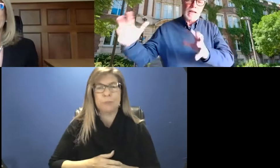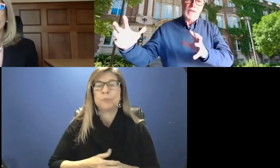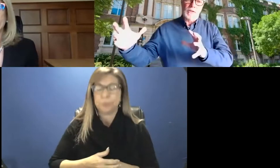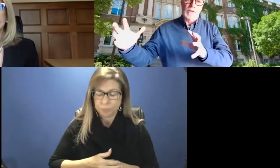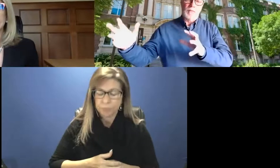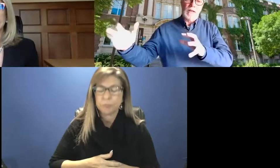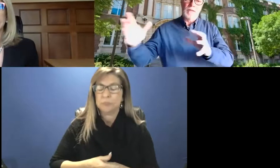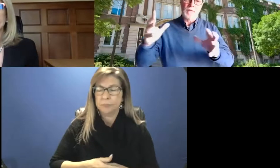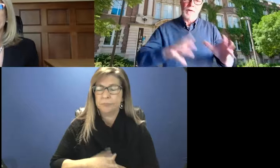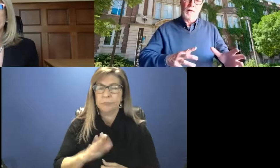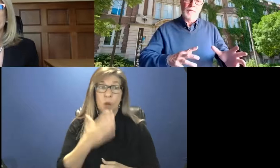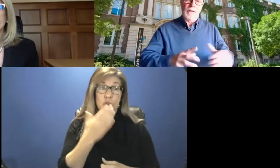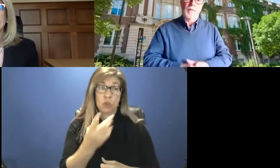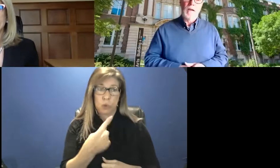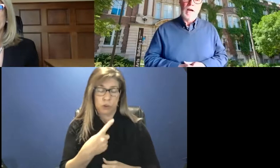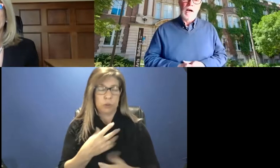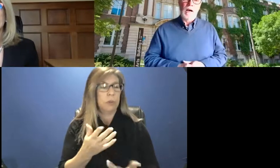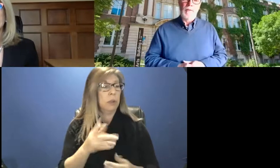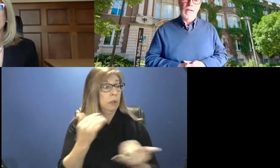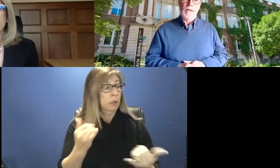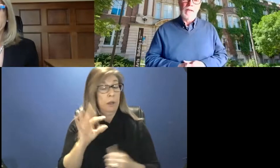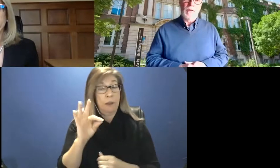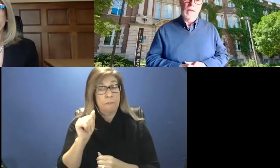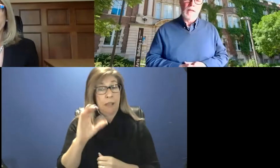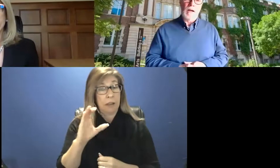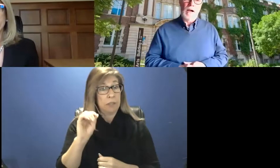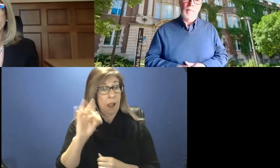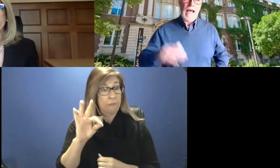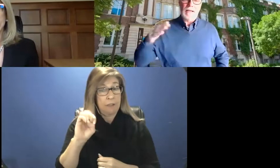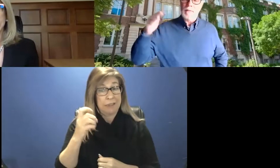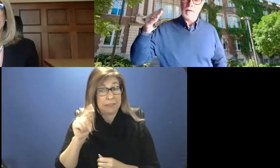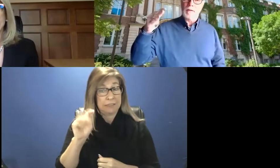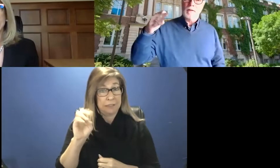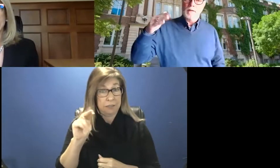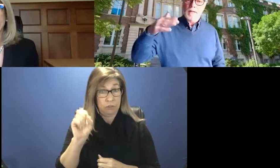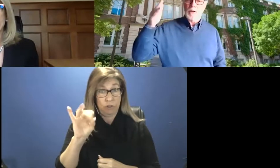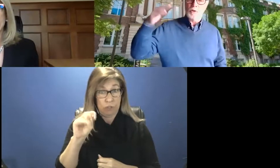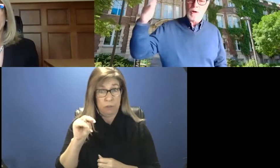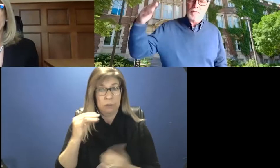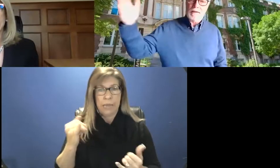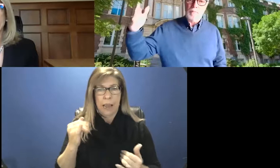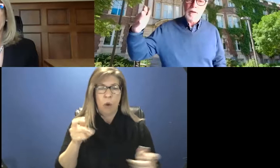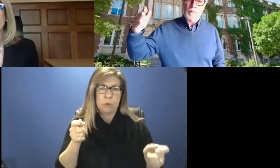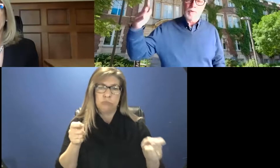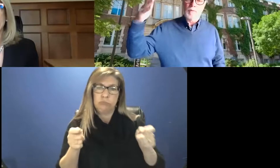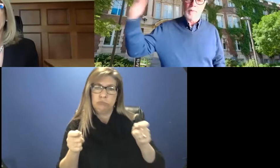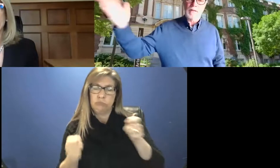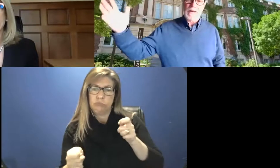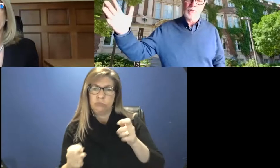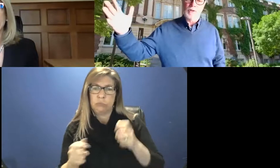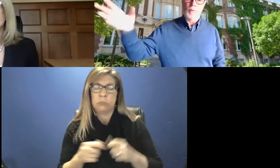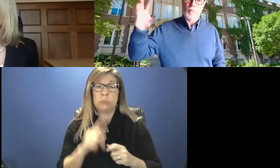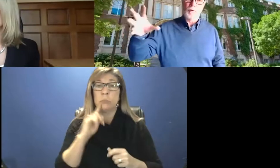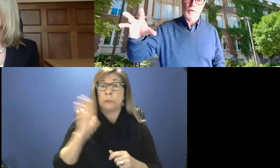extension is evolving, uh, the, the, um, academic tenure track faculty members from